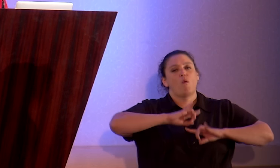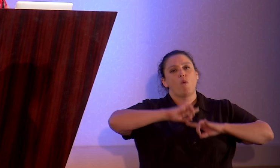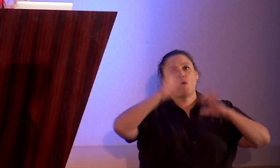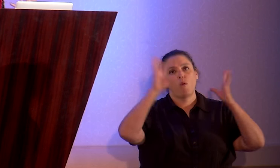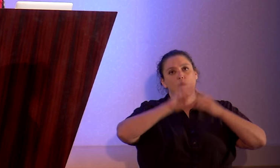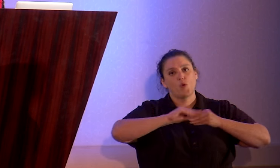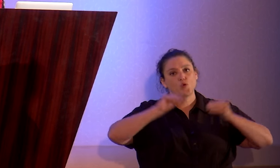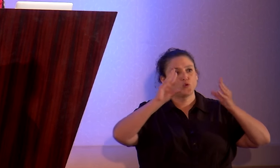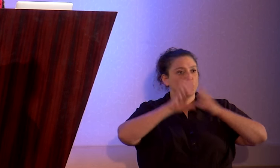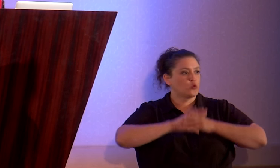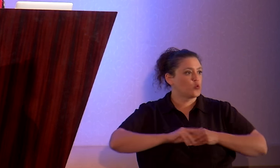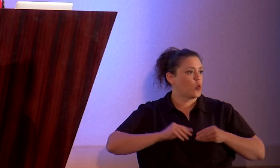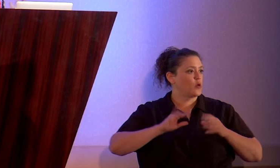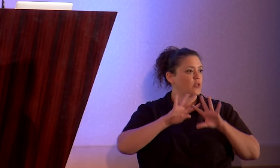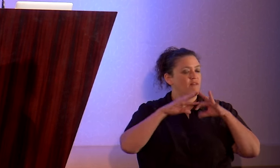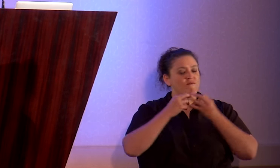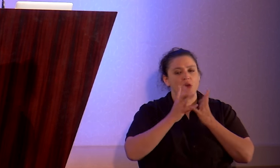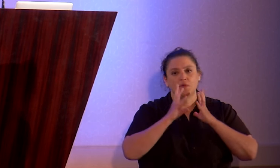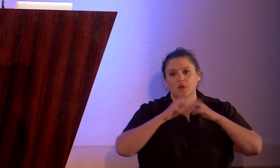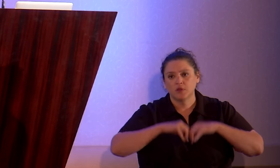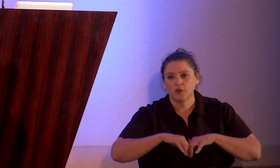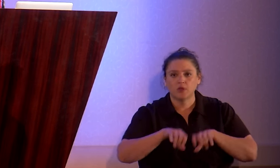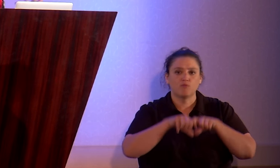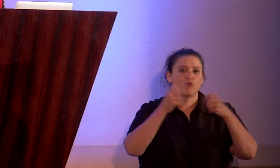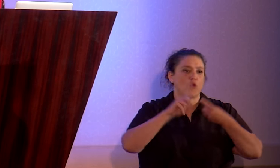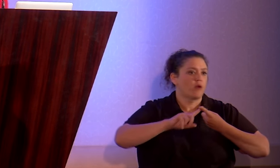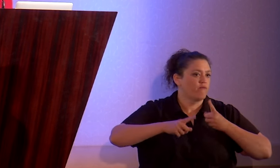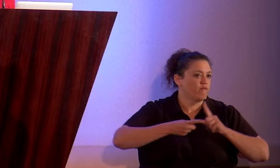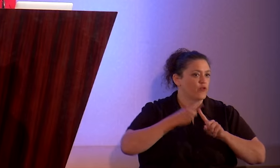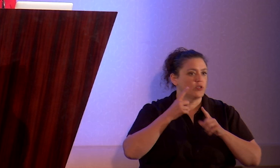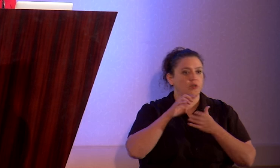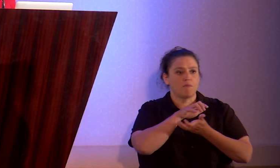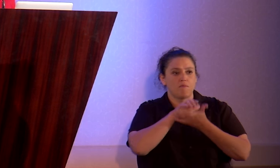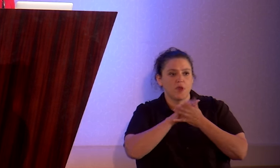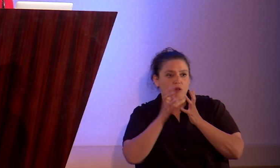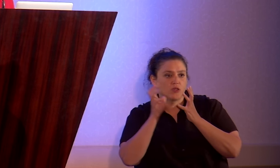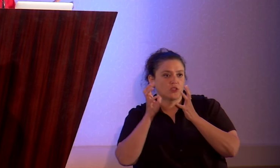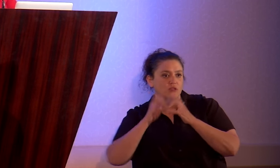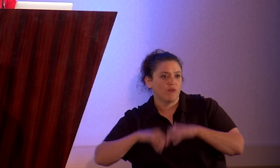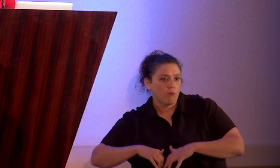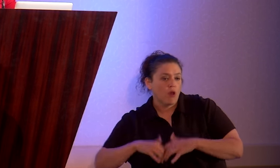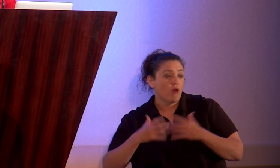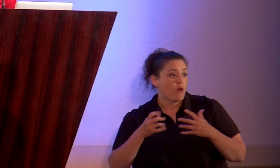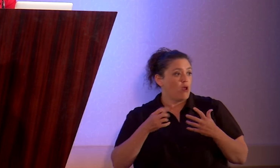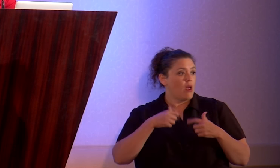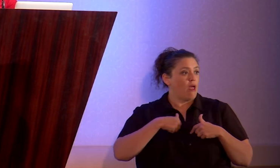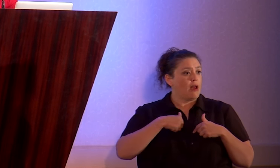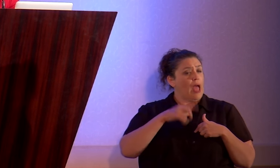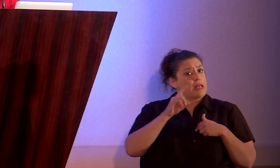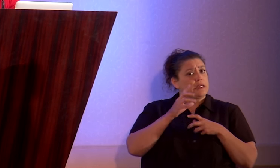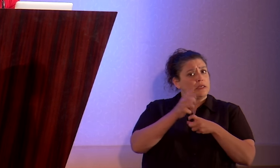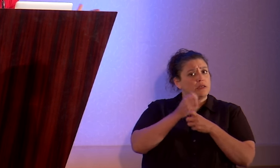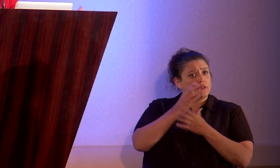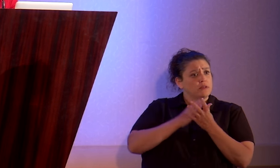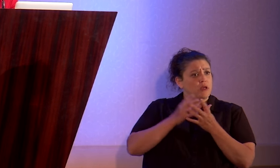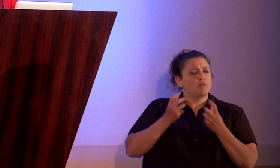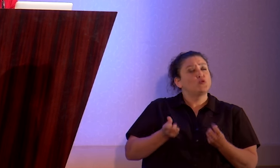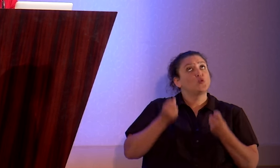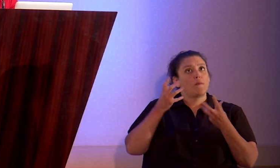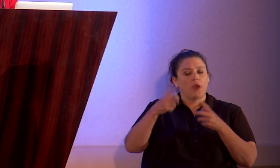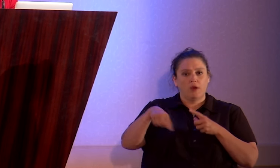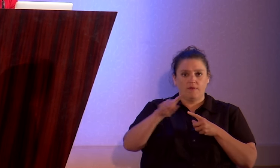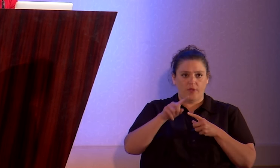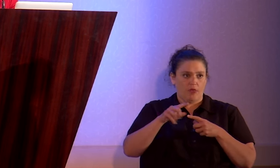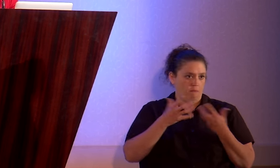stories of shattered families, broken friendships, ruptured marriages. And I did read those stories. I read too many of them. mean, any